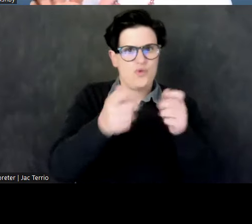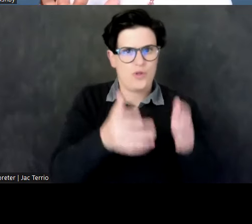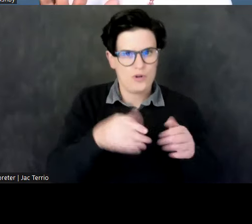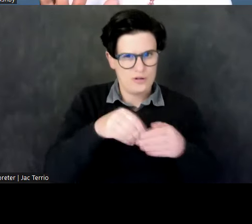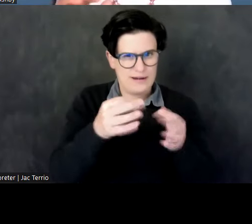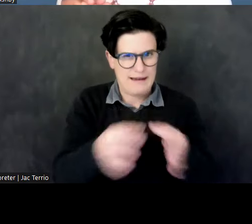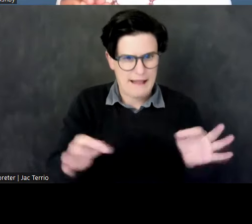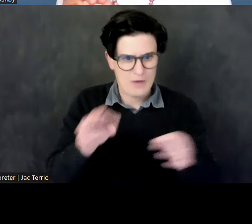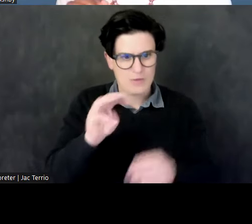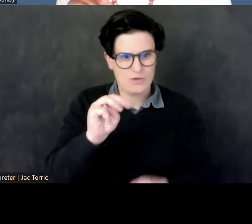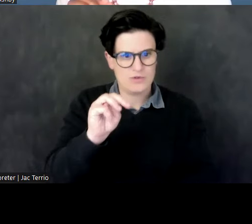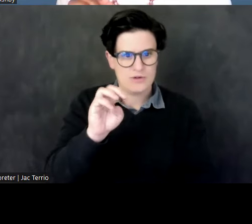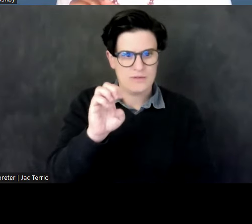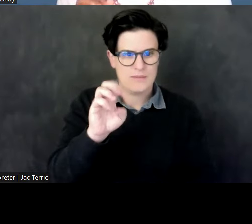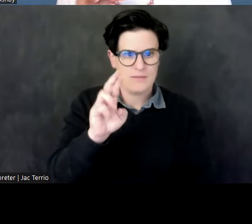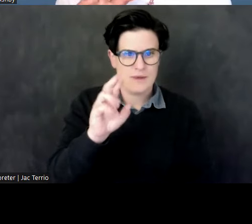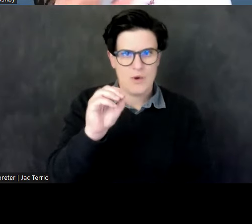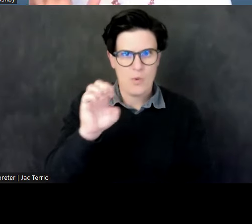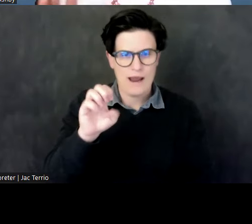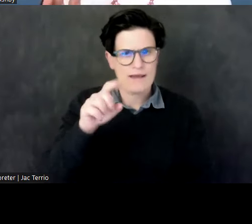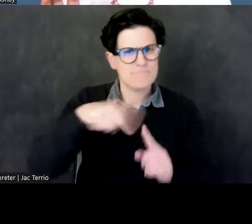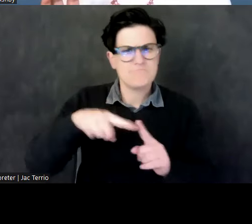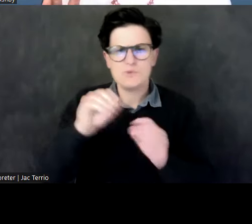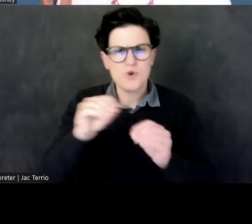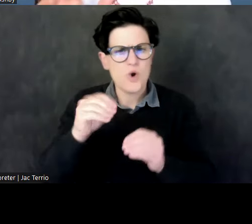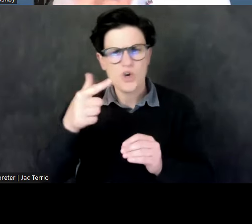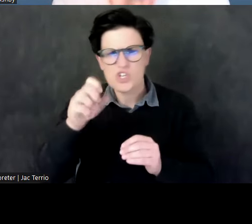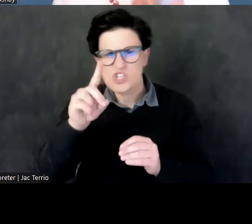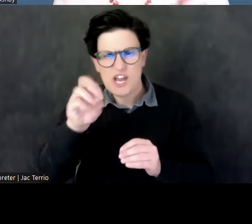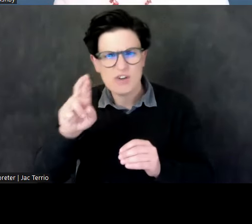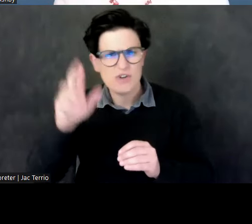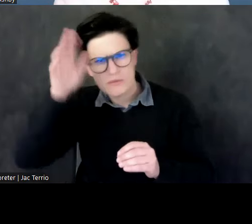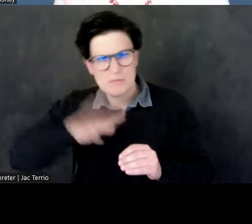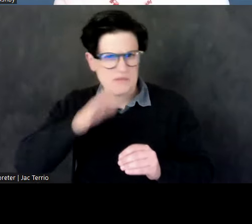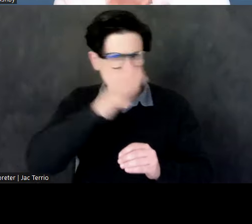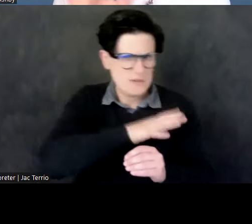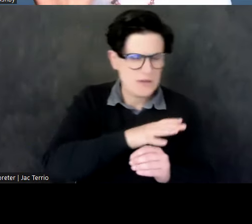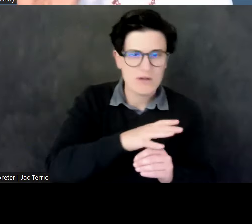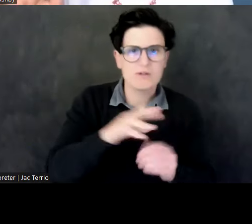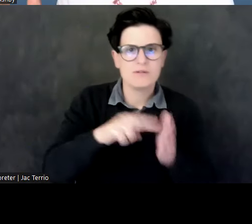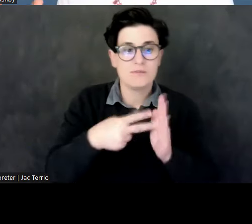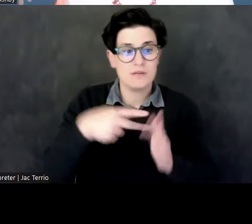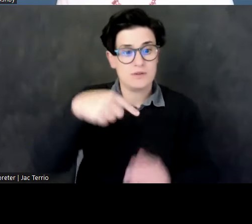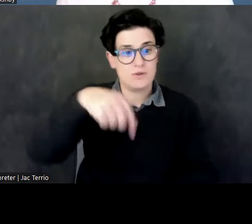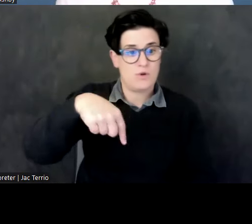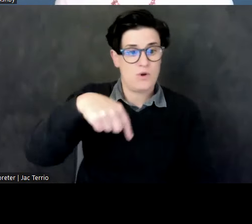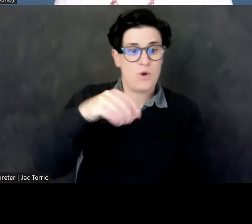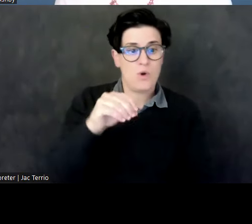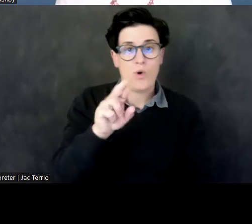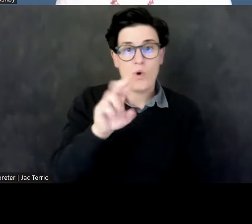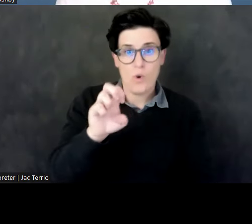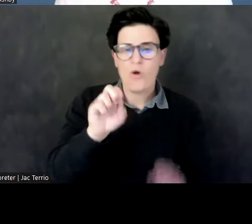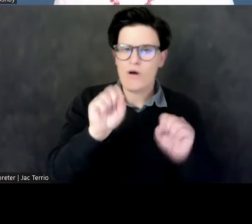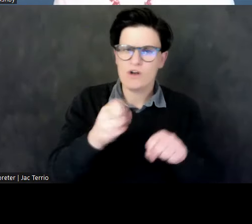doesn't gender words. And so Kor can be used for a male ruler or a female